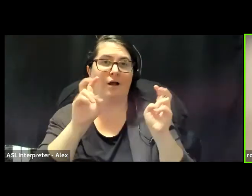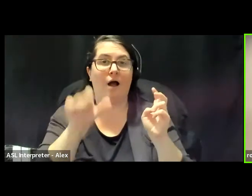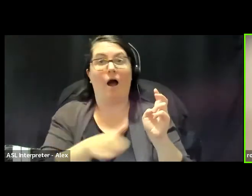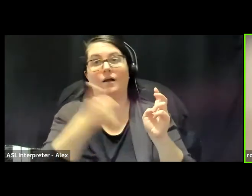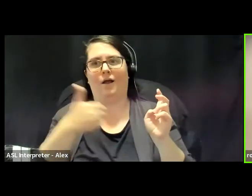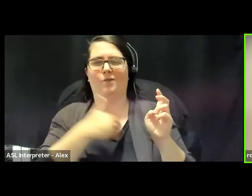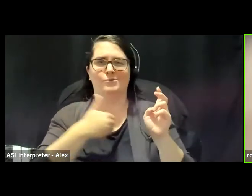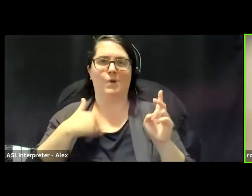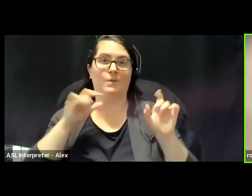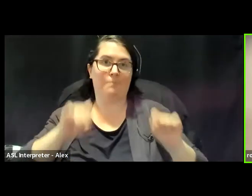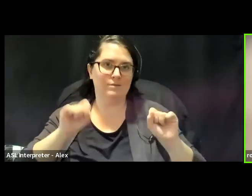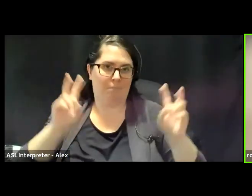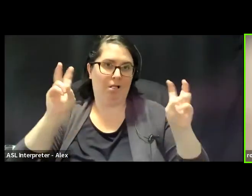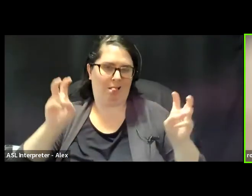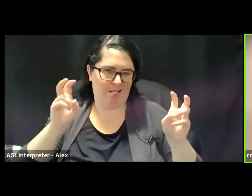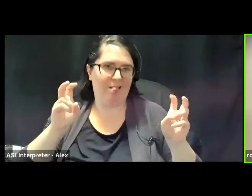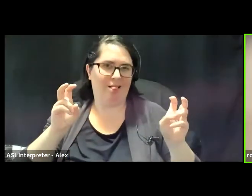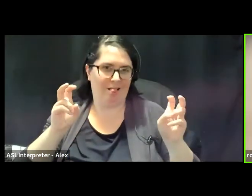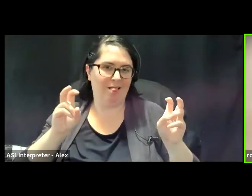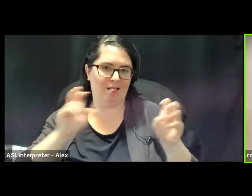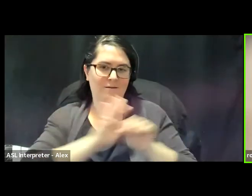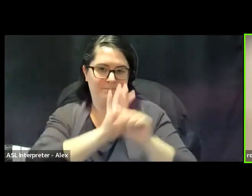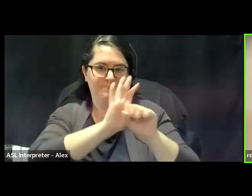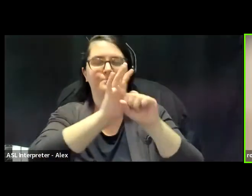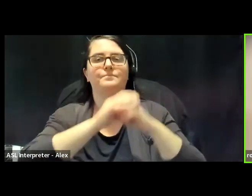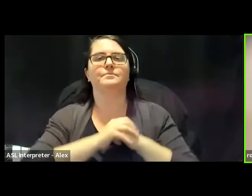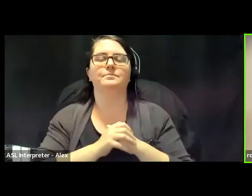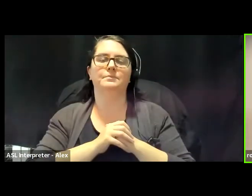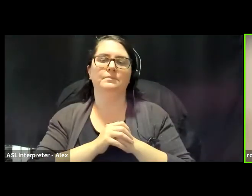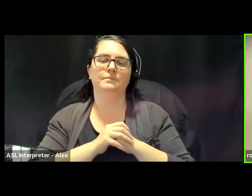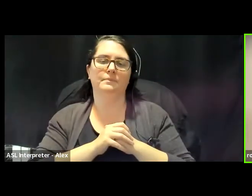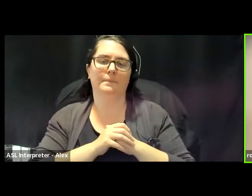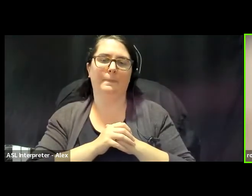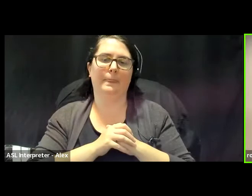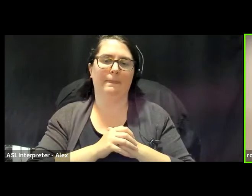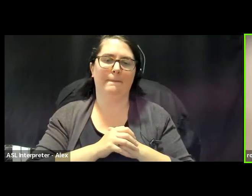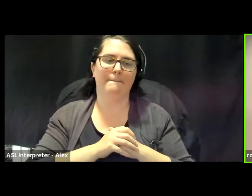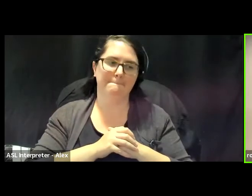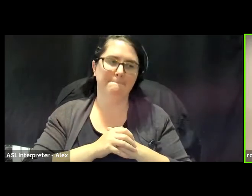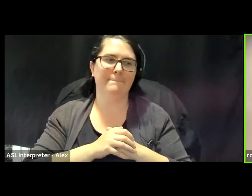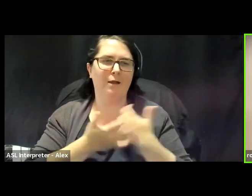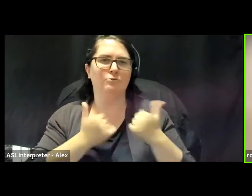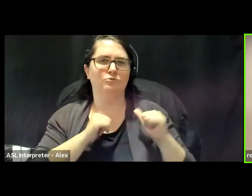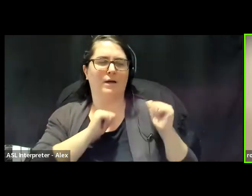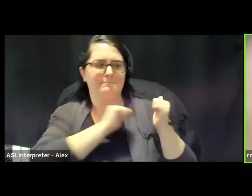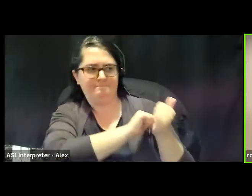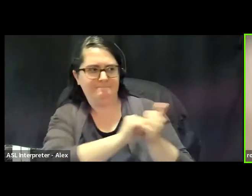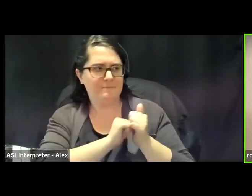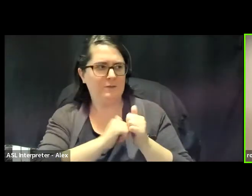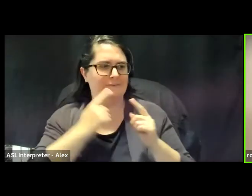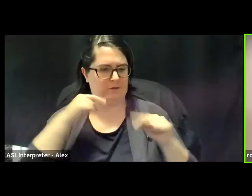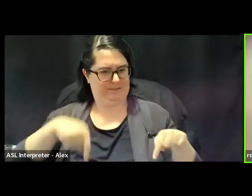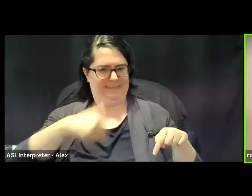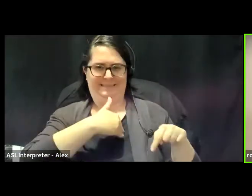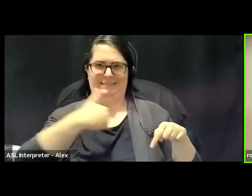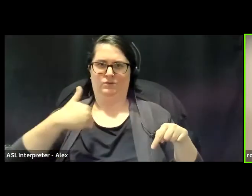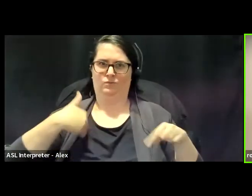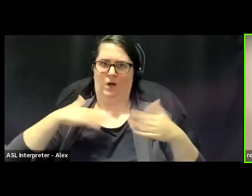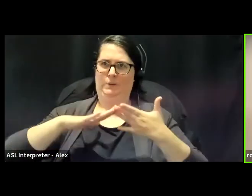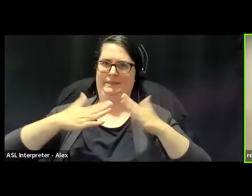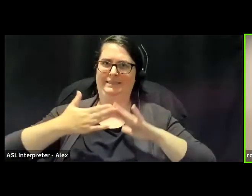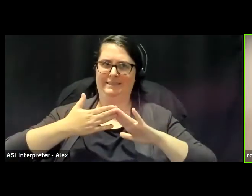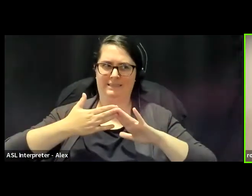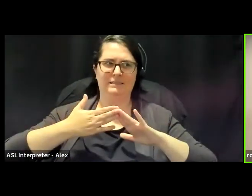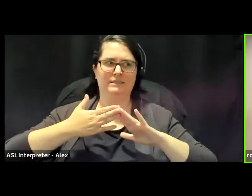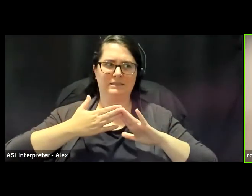Possible coalition campaign, really trying to work to bring this city towards a budget that could